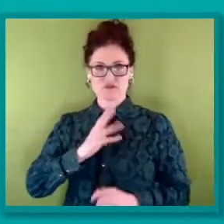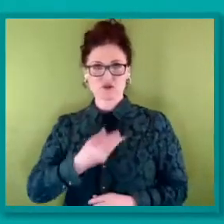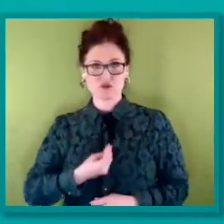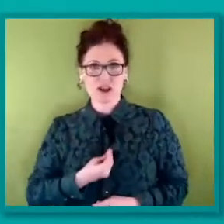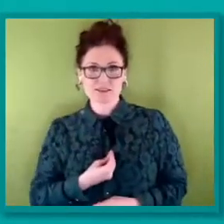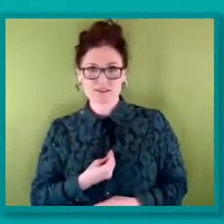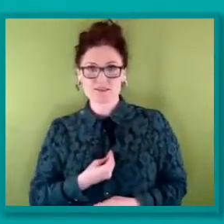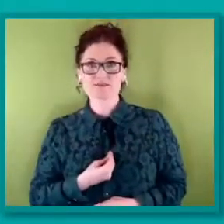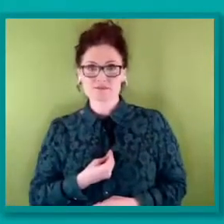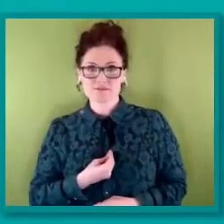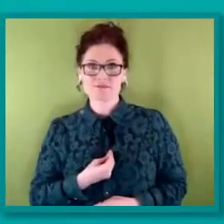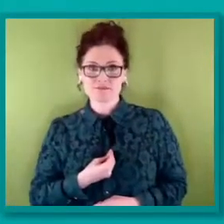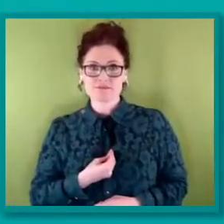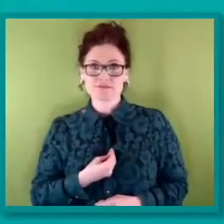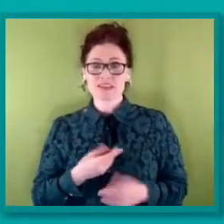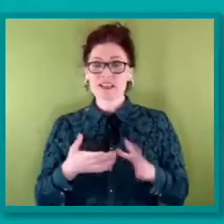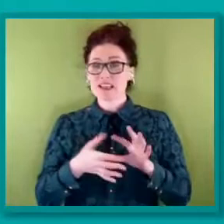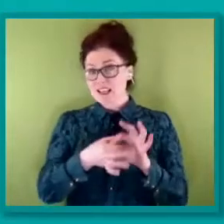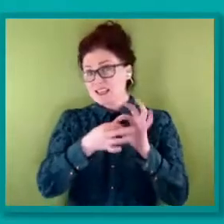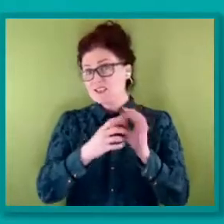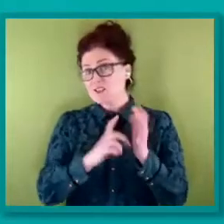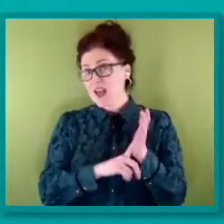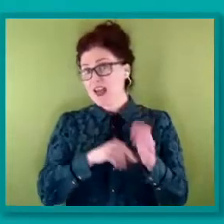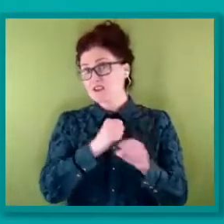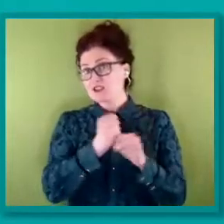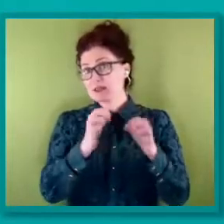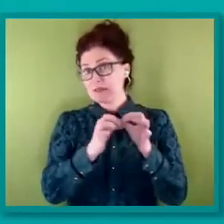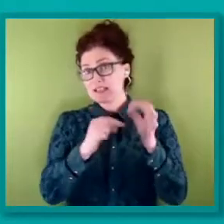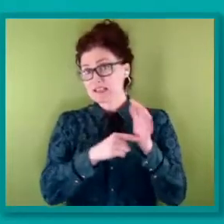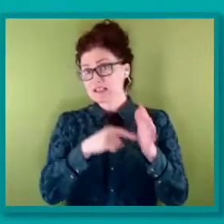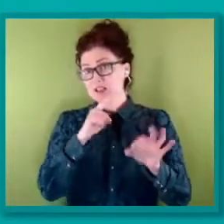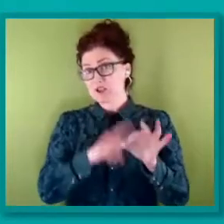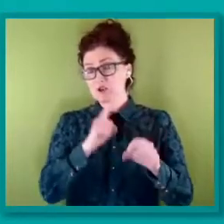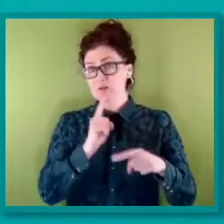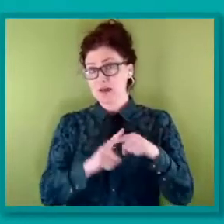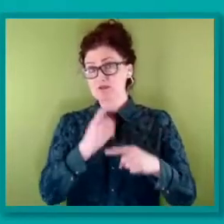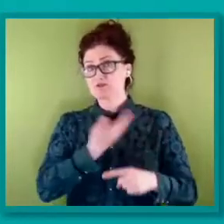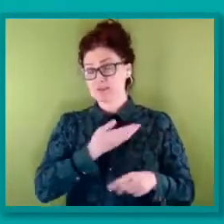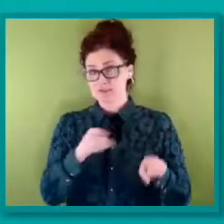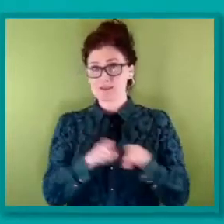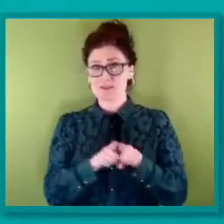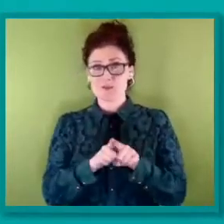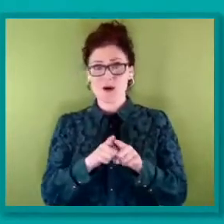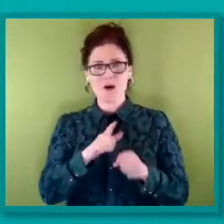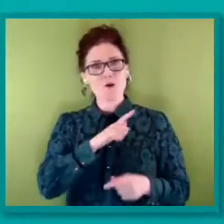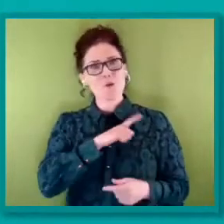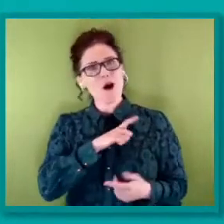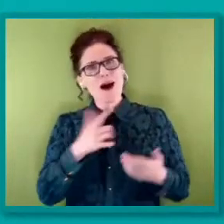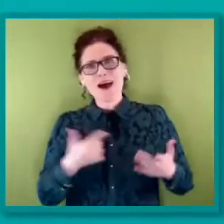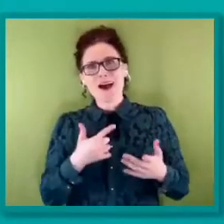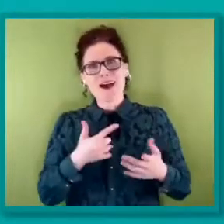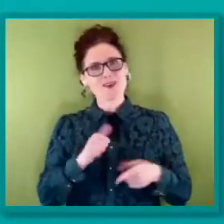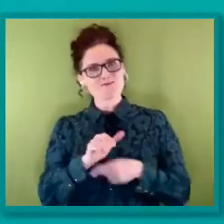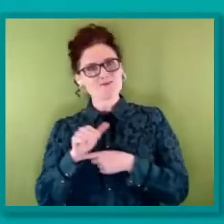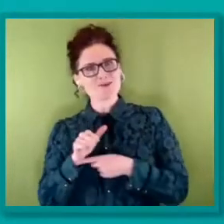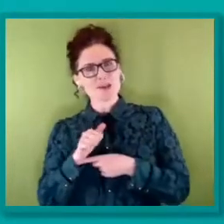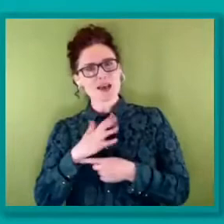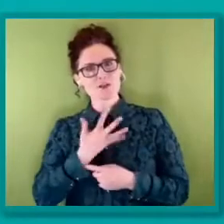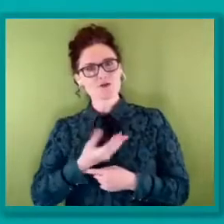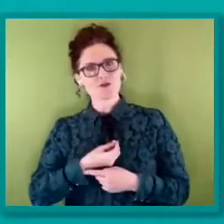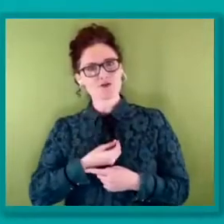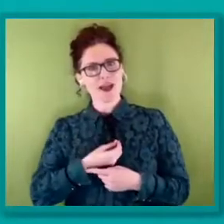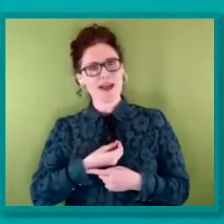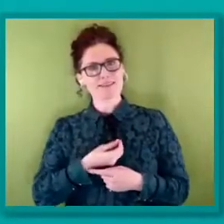plus rights because of our failure to take basic steps for our trans siblings. Things like kind of introducing